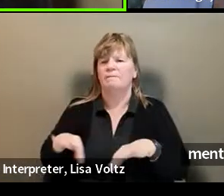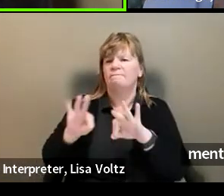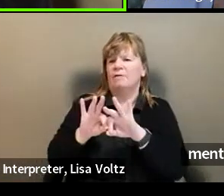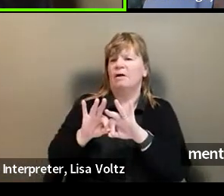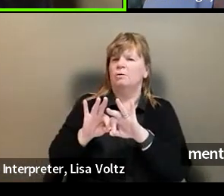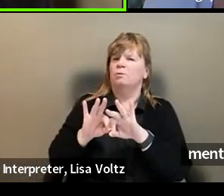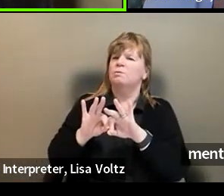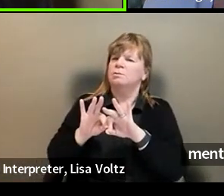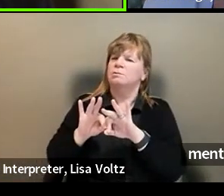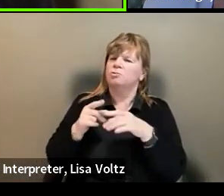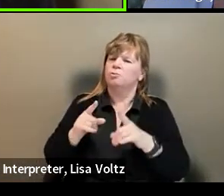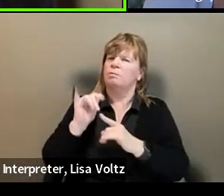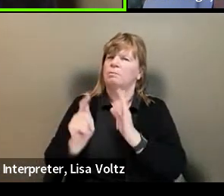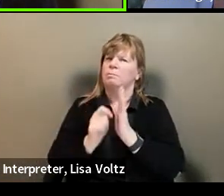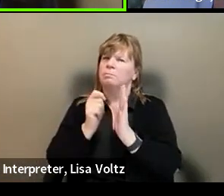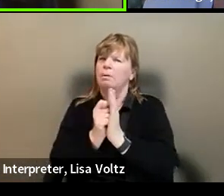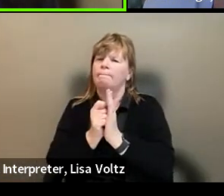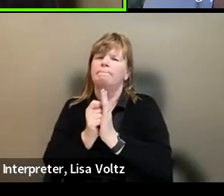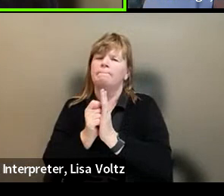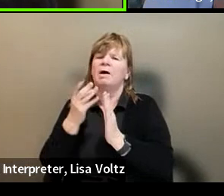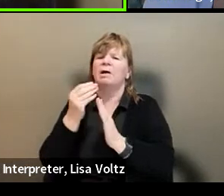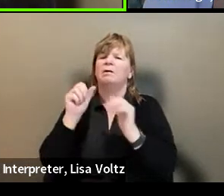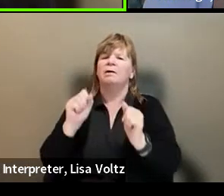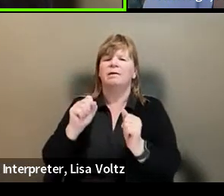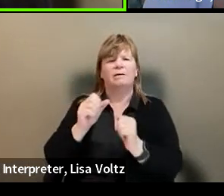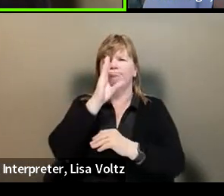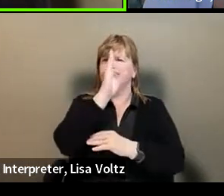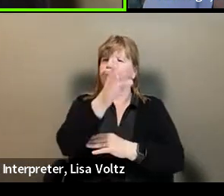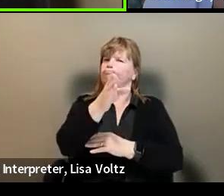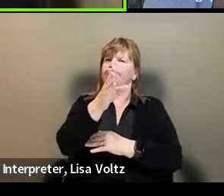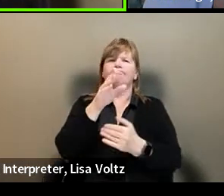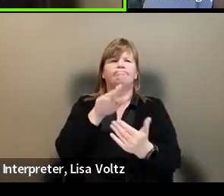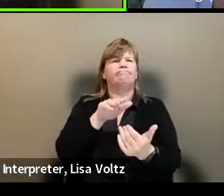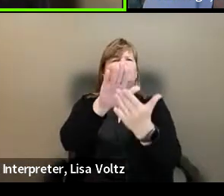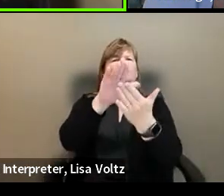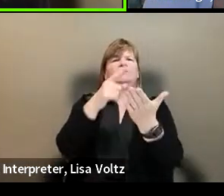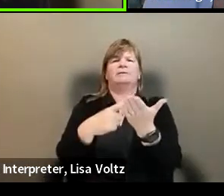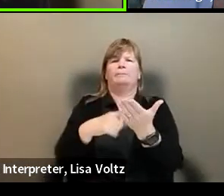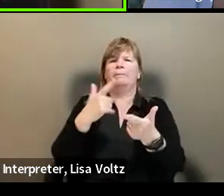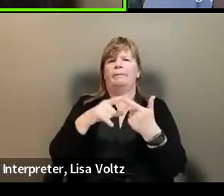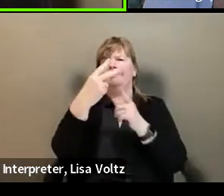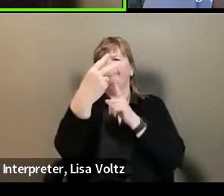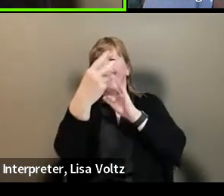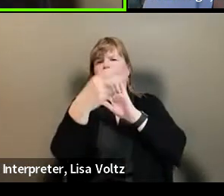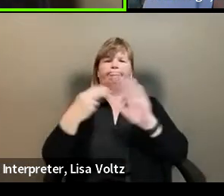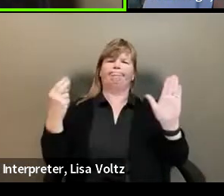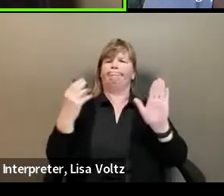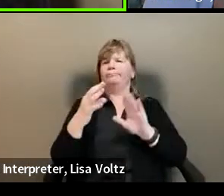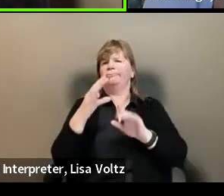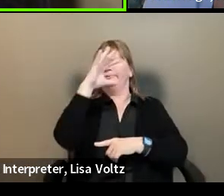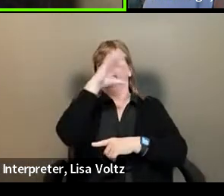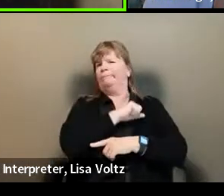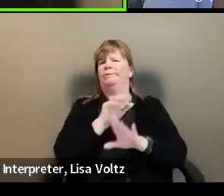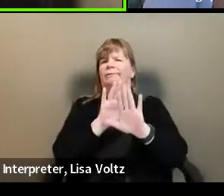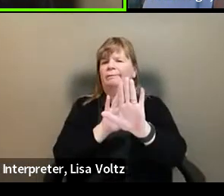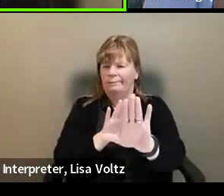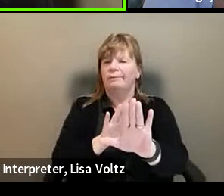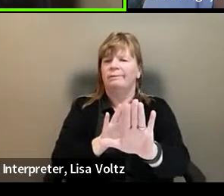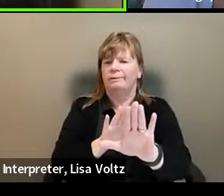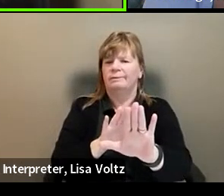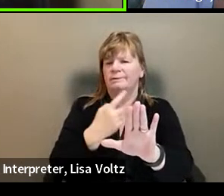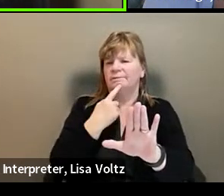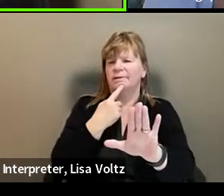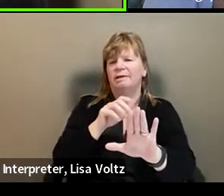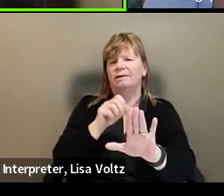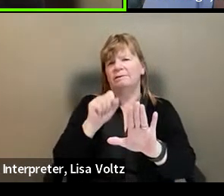and are also able to, um, address head on what might be a stereotypical, um, assumption and saying that actually,